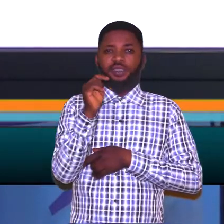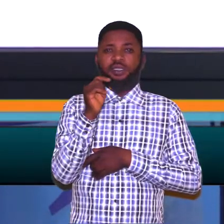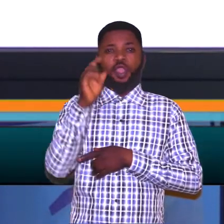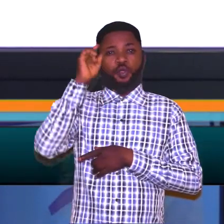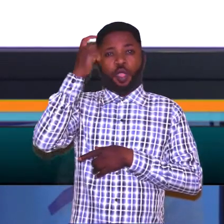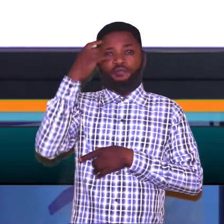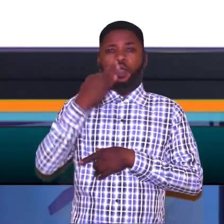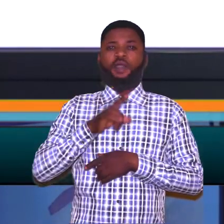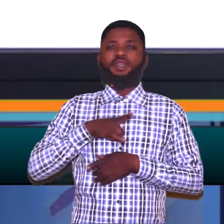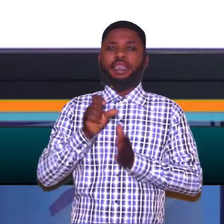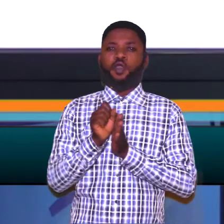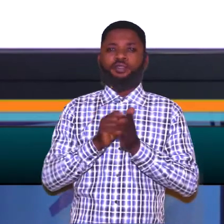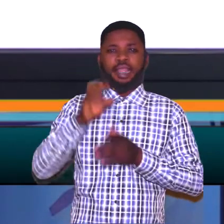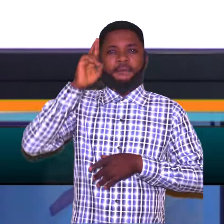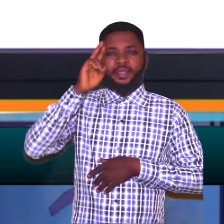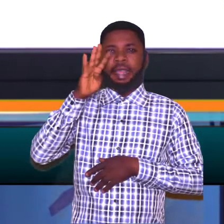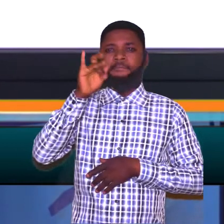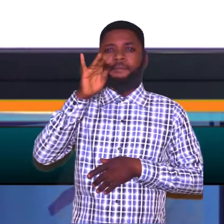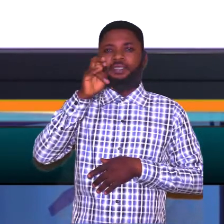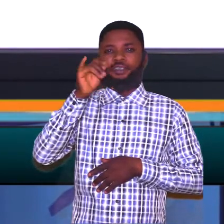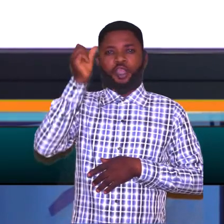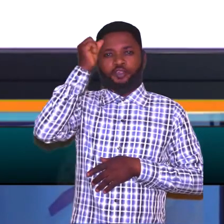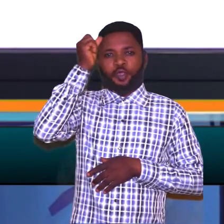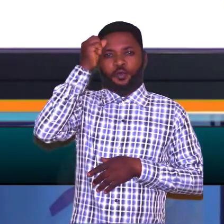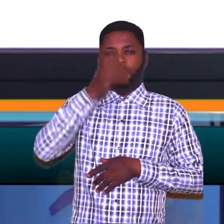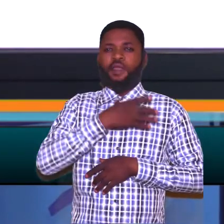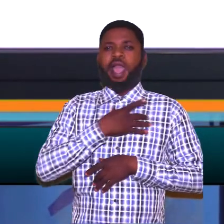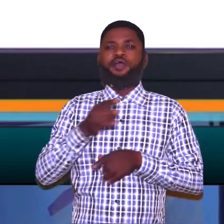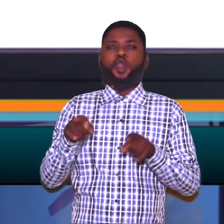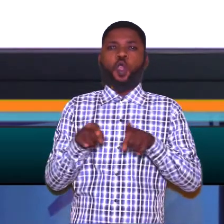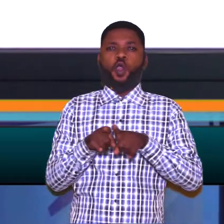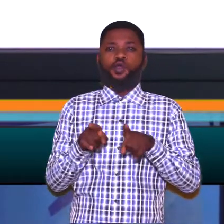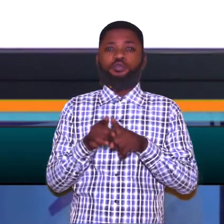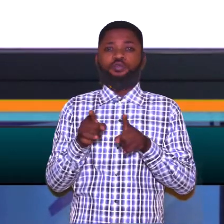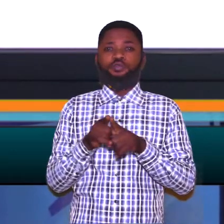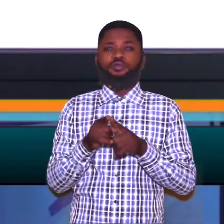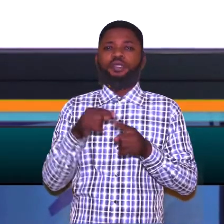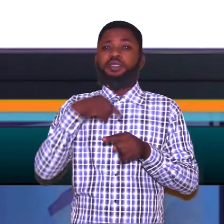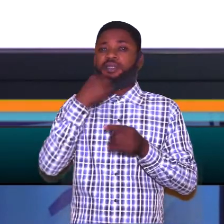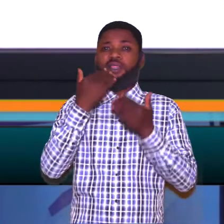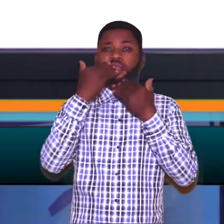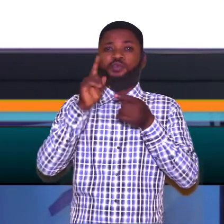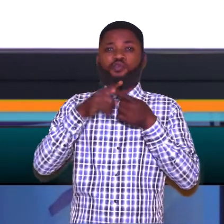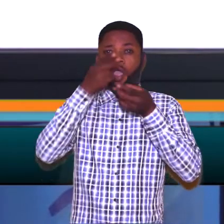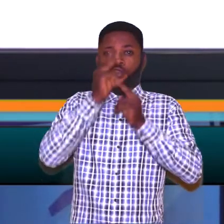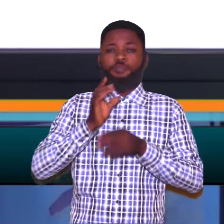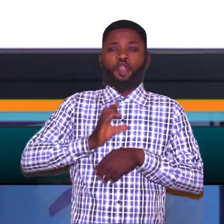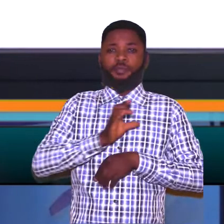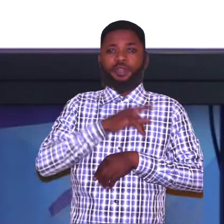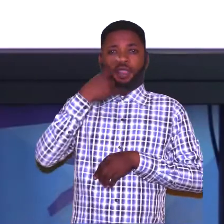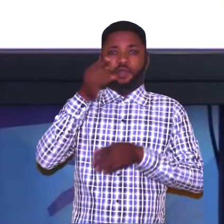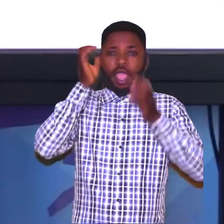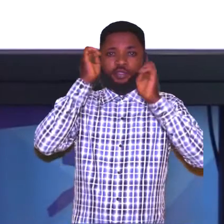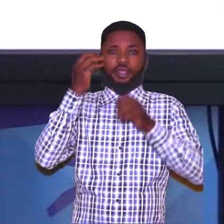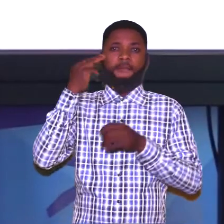governor of lagos states mr baba jide sonwolu and also saying thank you to the honorable commissioner for